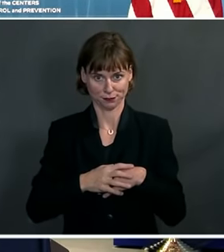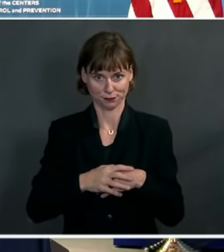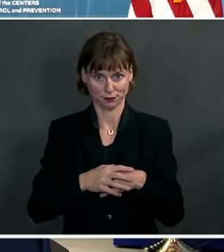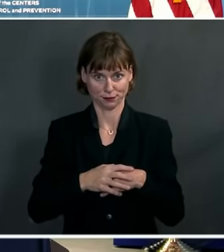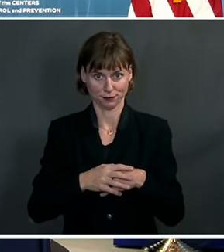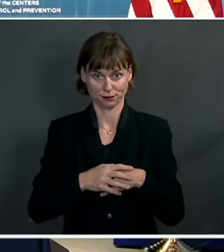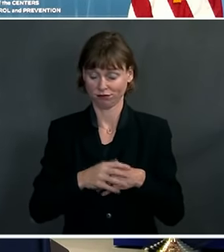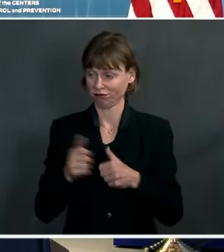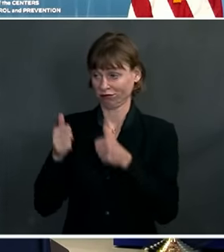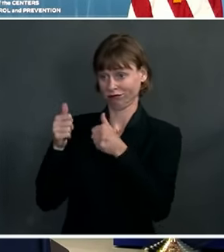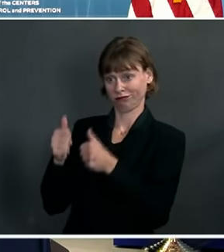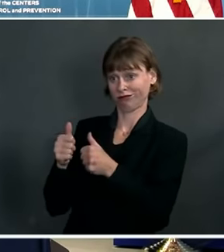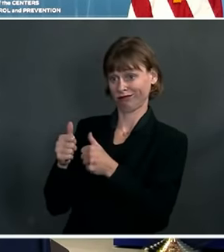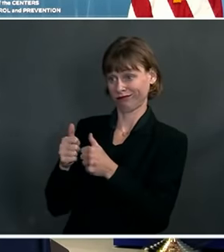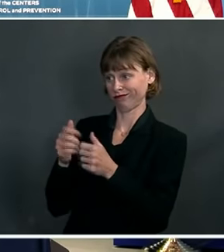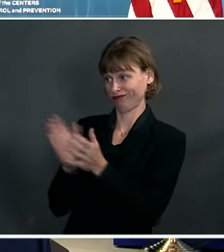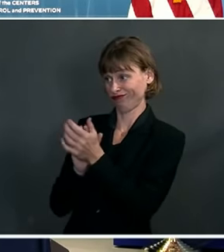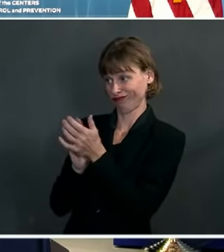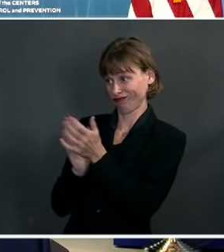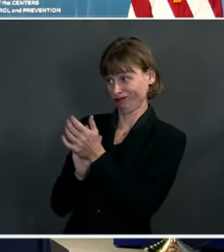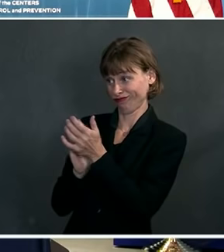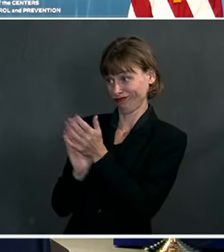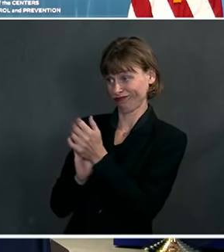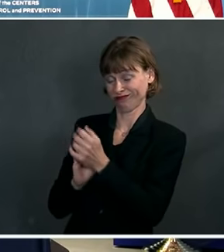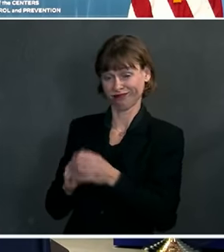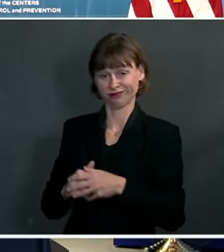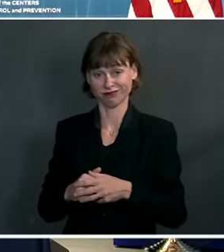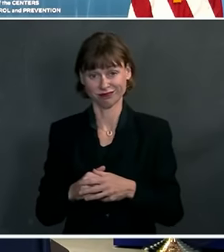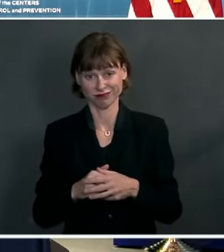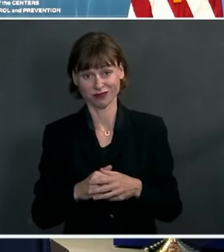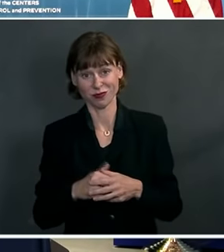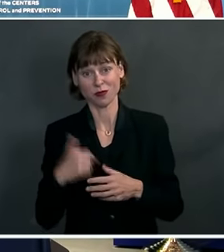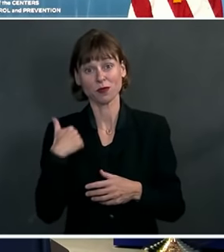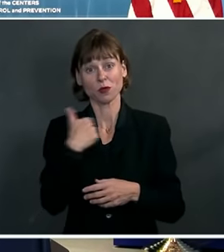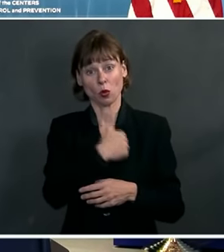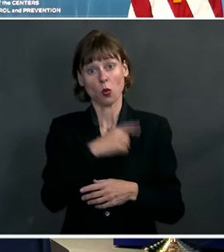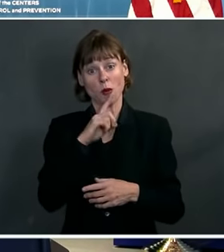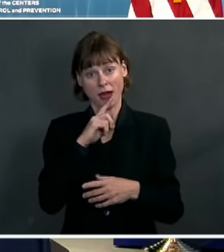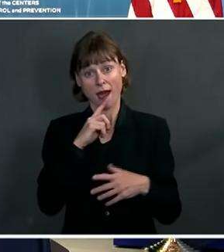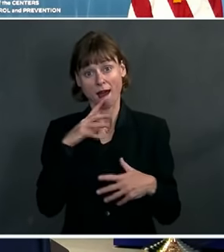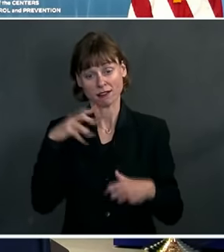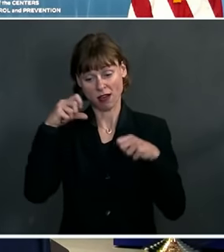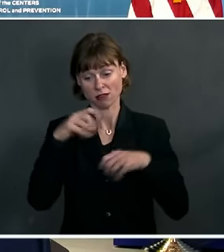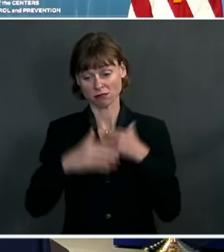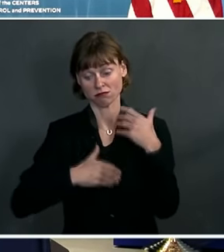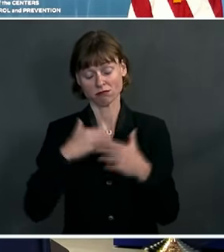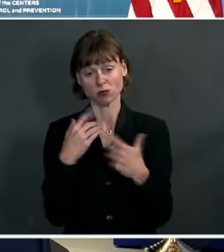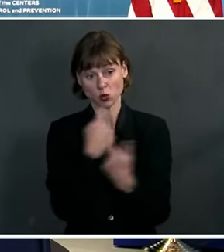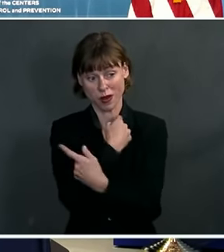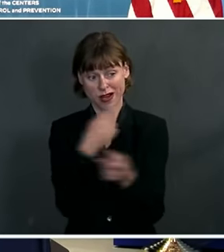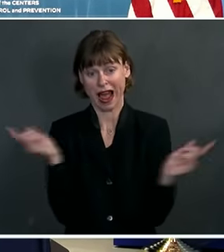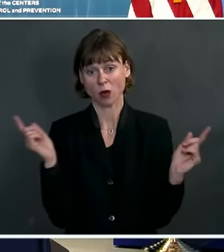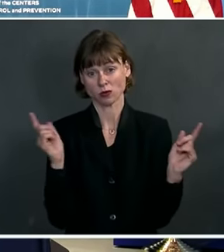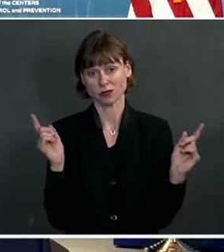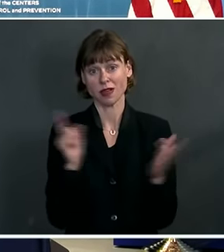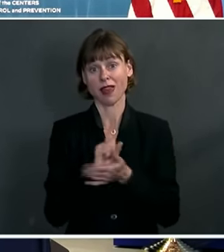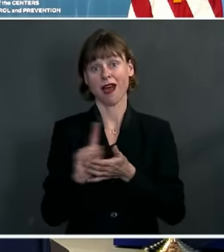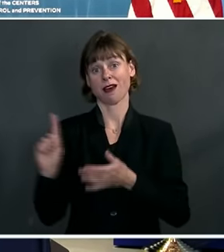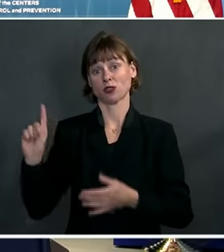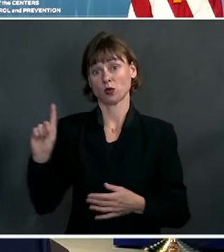Well done. So we have taken steps to announce last week